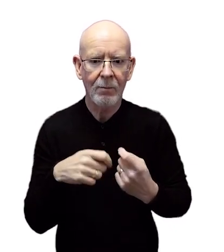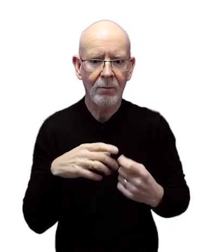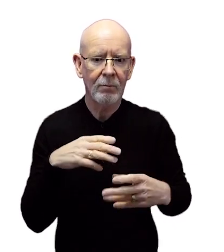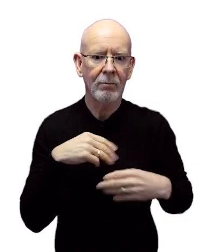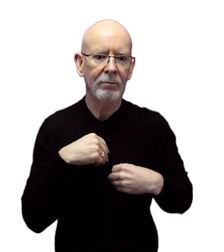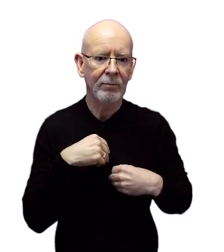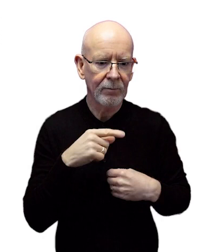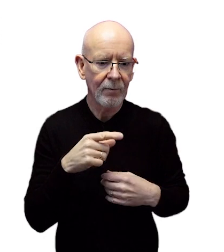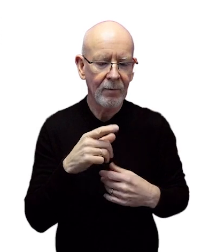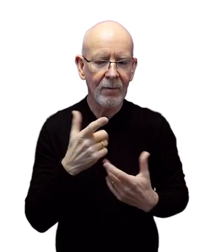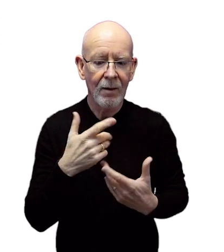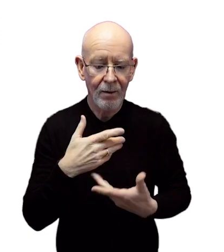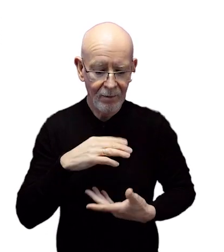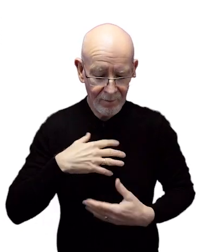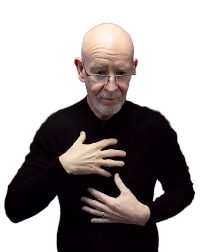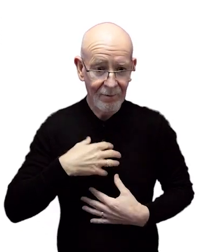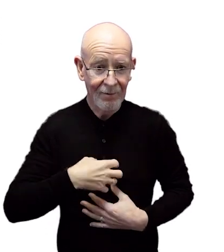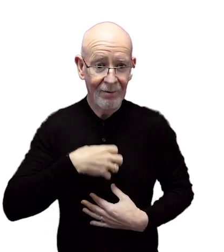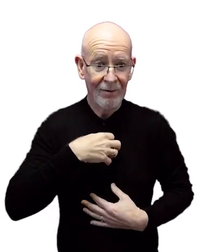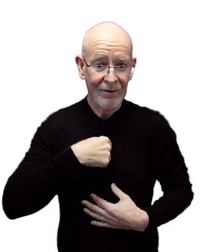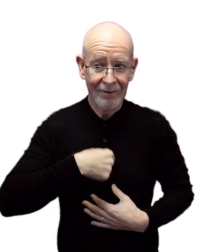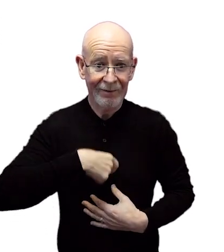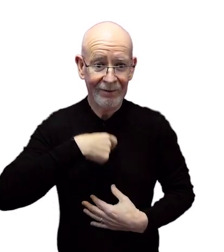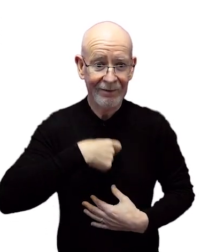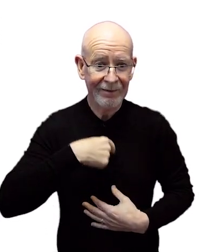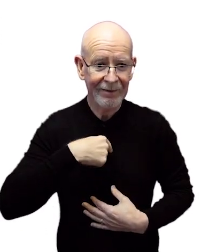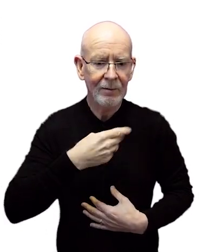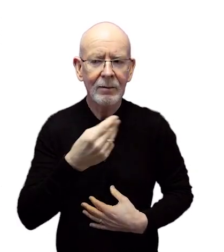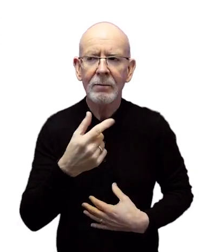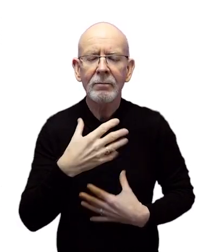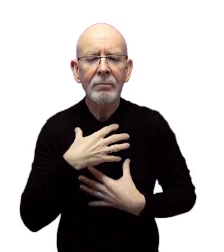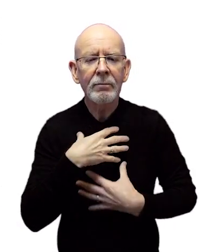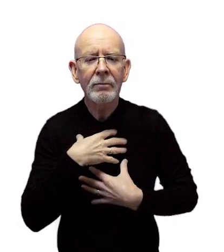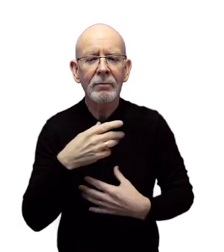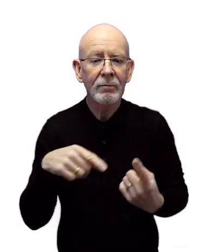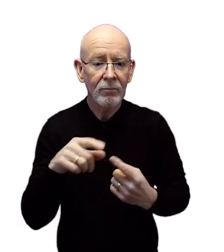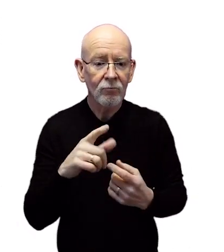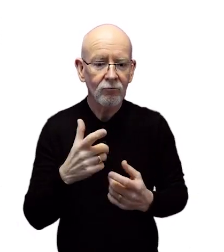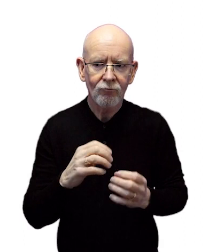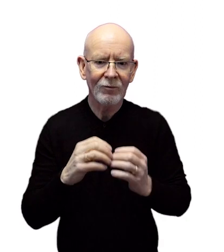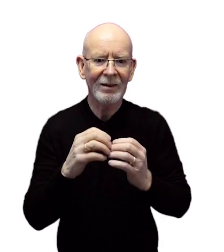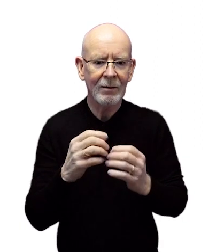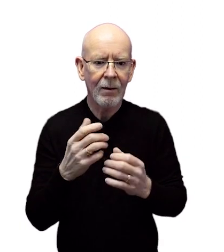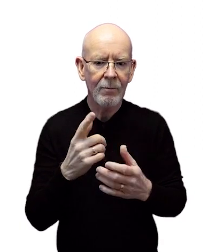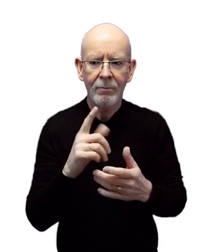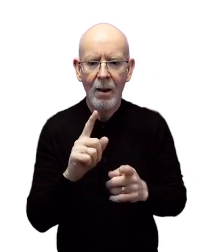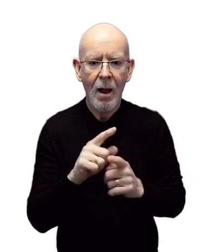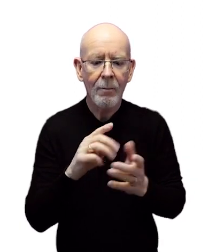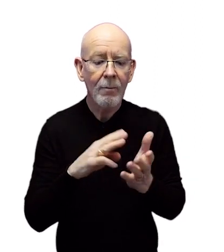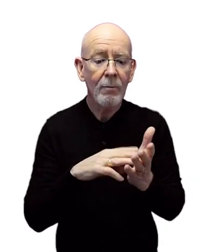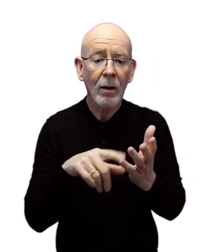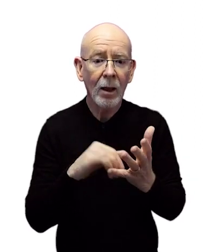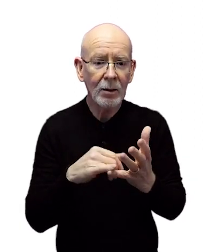in the upper airways or in the lungs themselves. Some respiratory conditions also cause a hyper secretion of mucus.